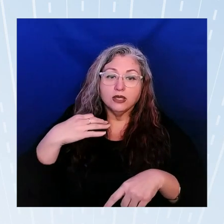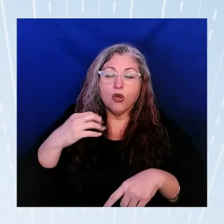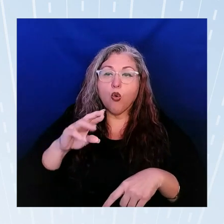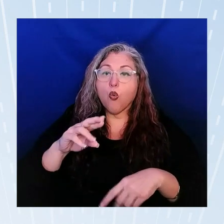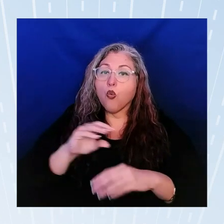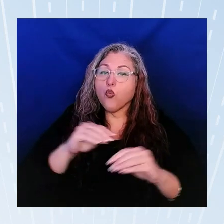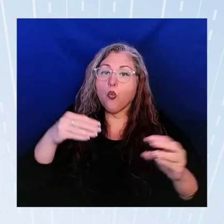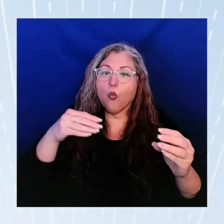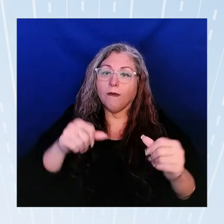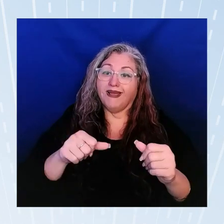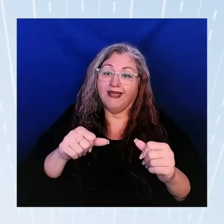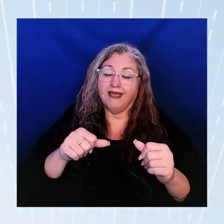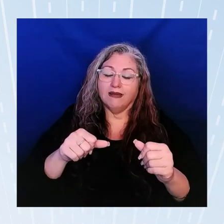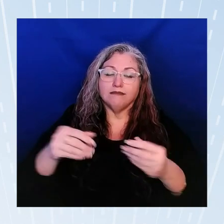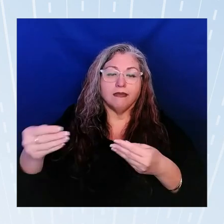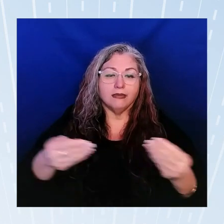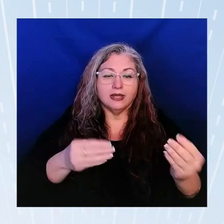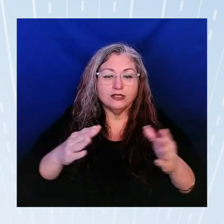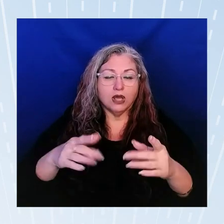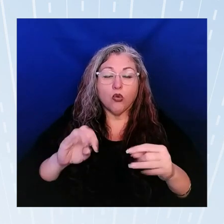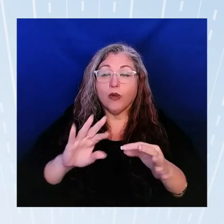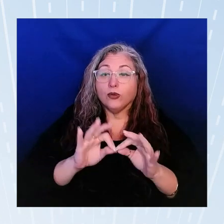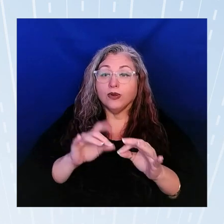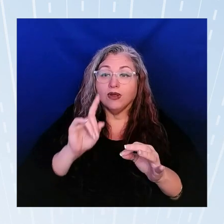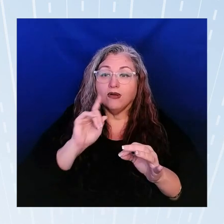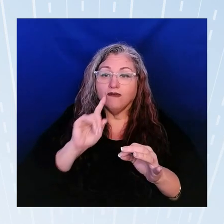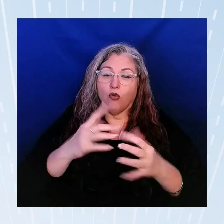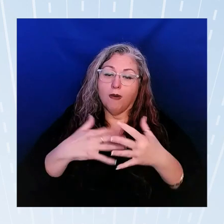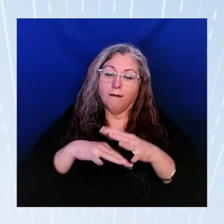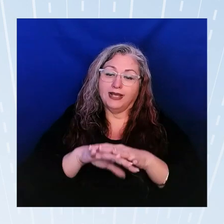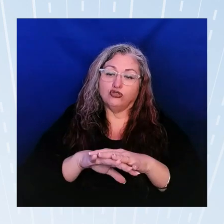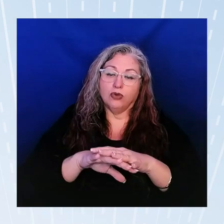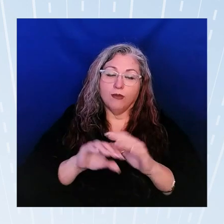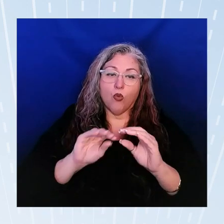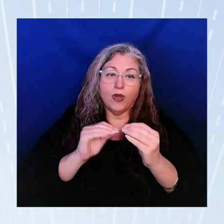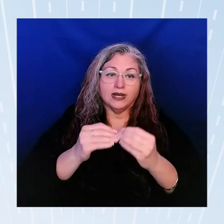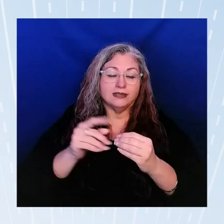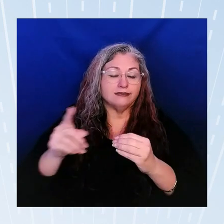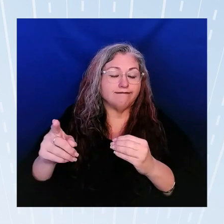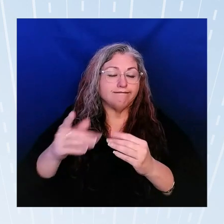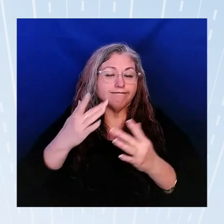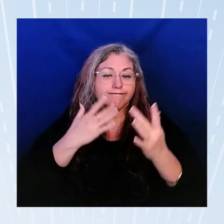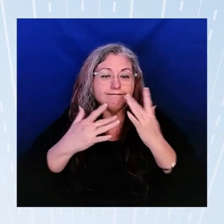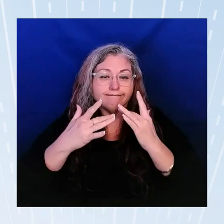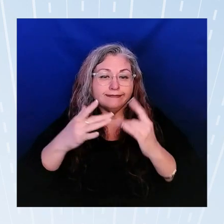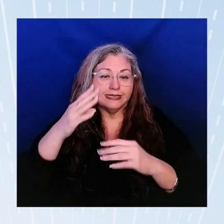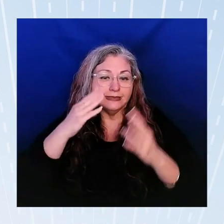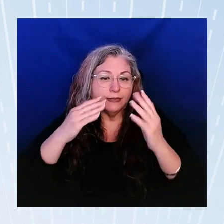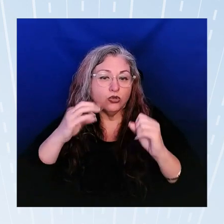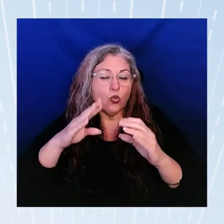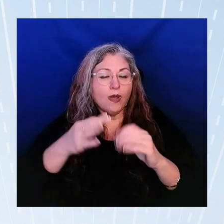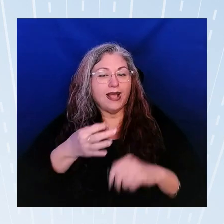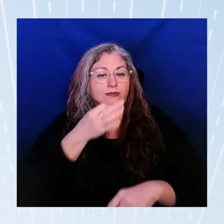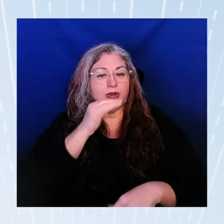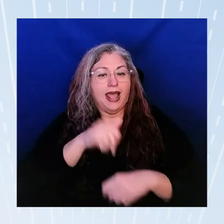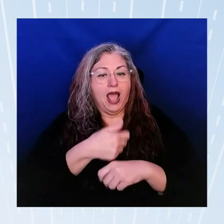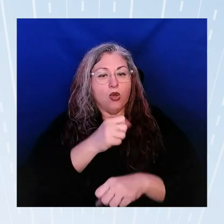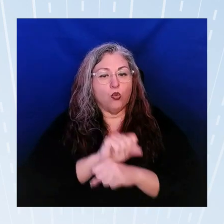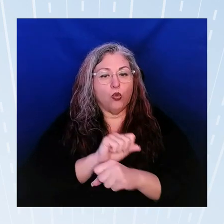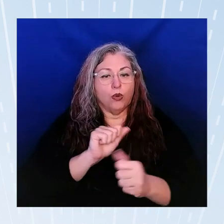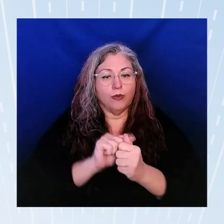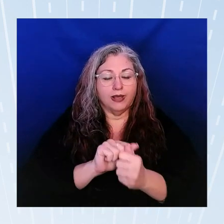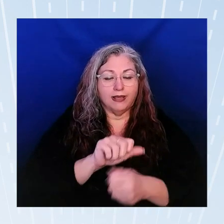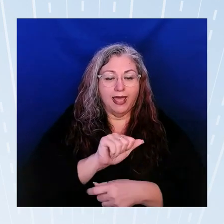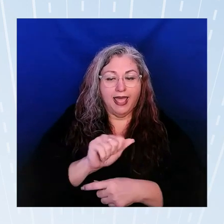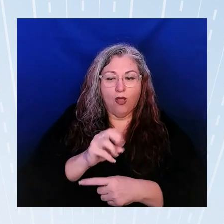liaisons and interpreters for mainstream organizations that lack the experience and expertise working in AA and NHPI